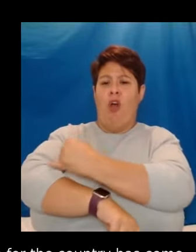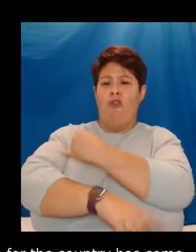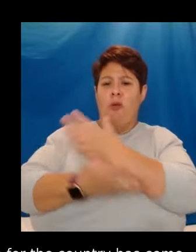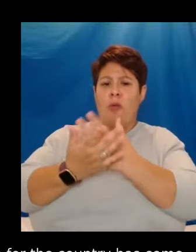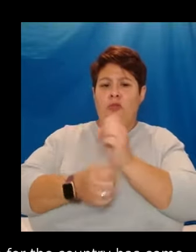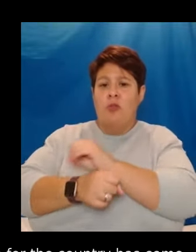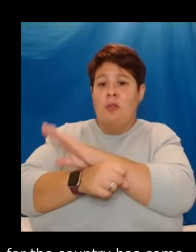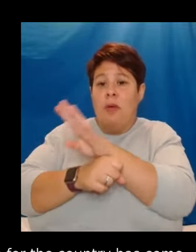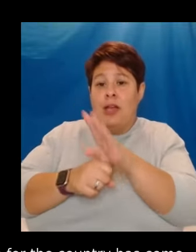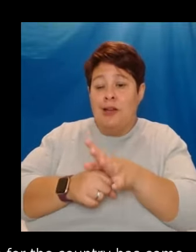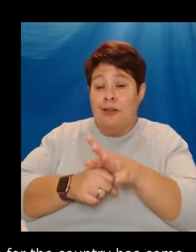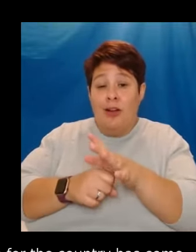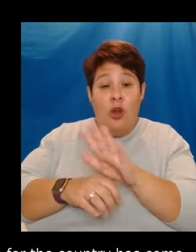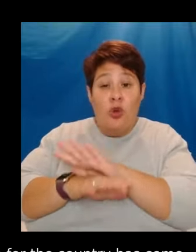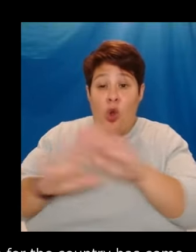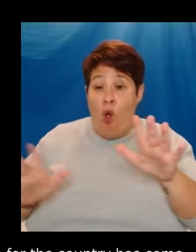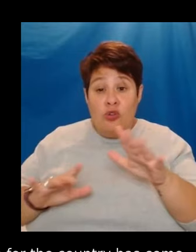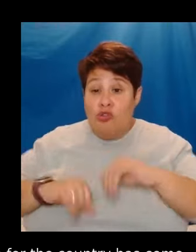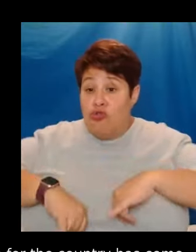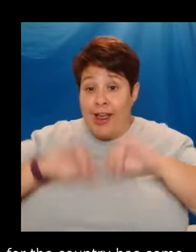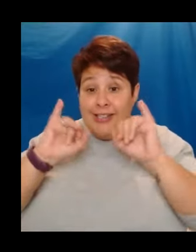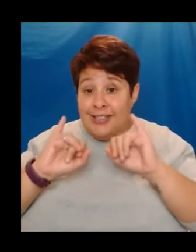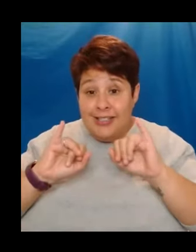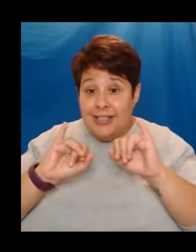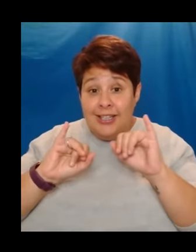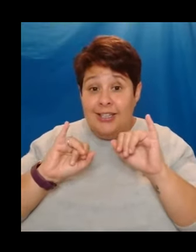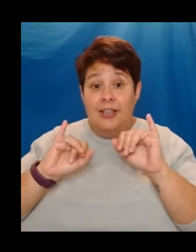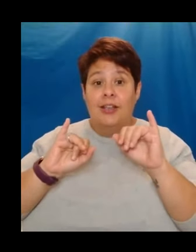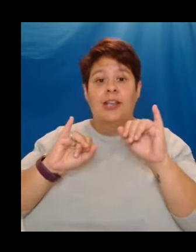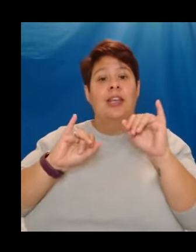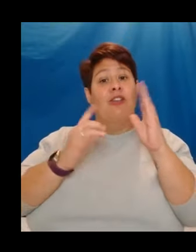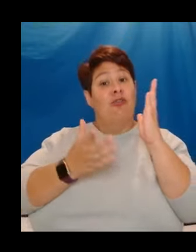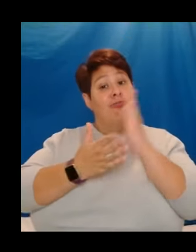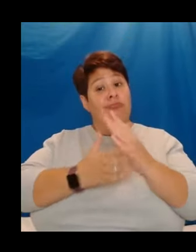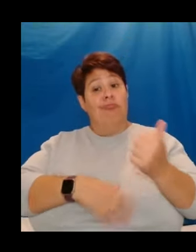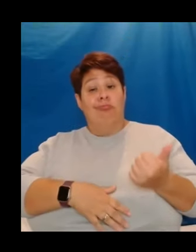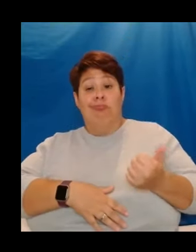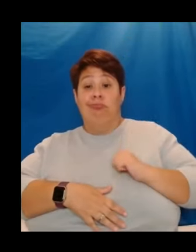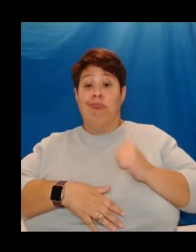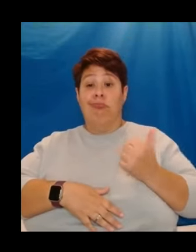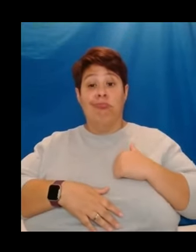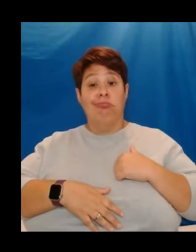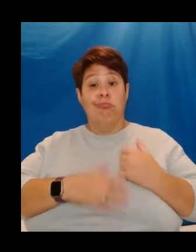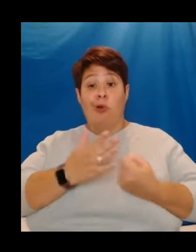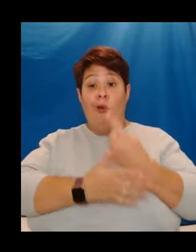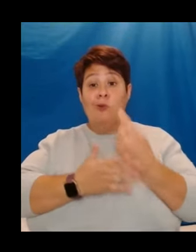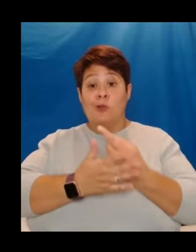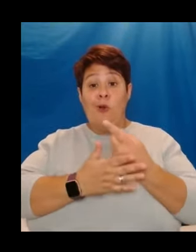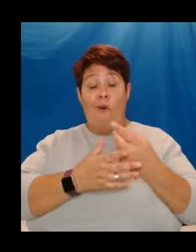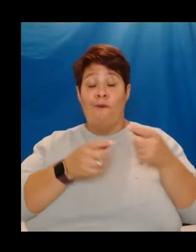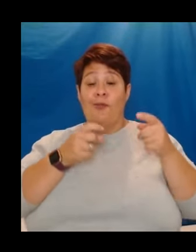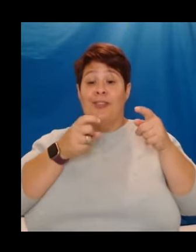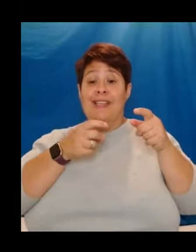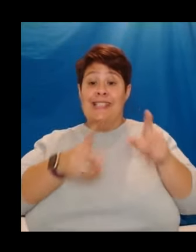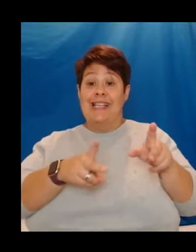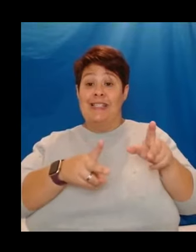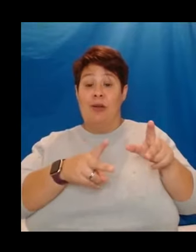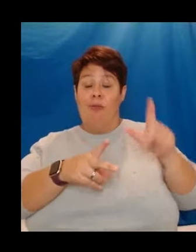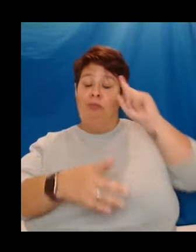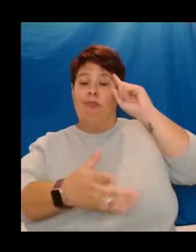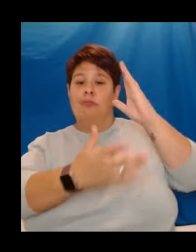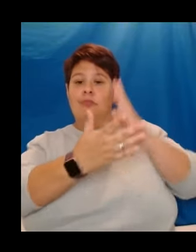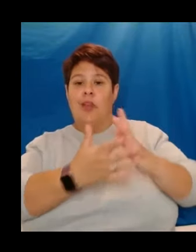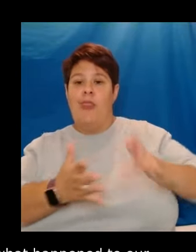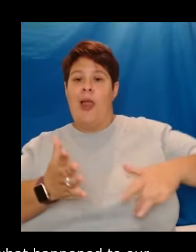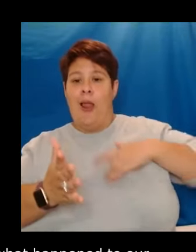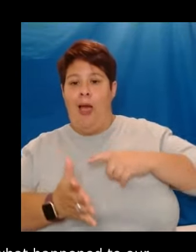some terrible tragedy. It was the all-too-predictable consequence of a system that decided the lives of disabled and older